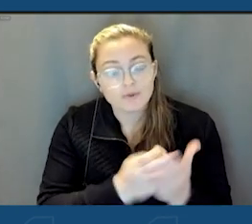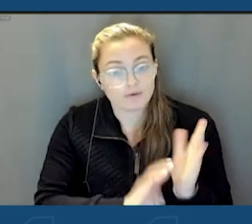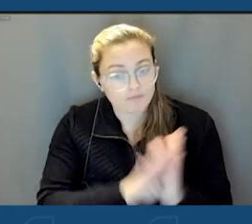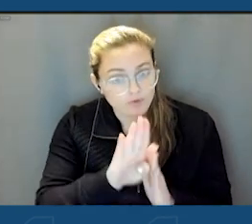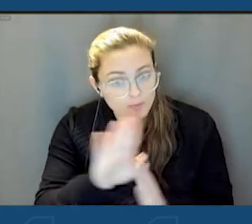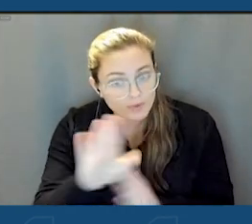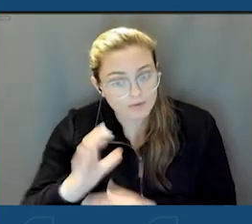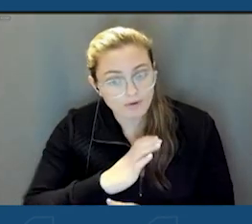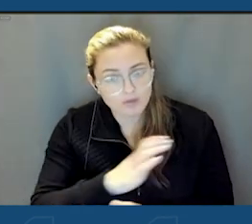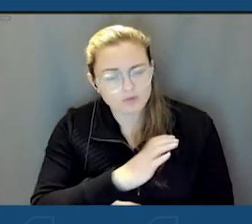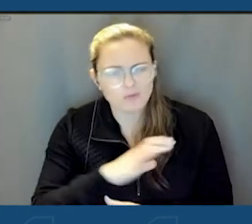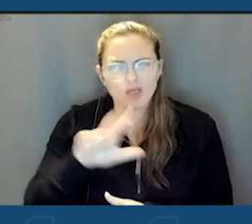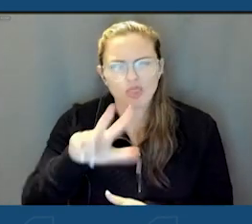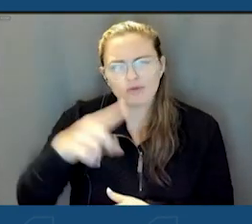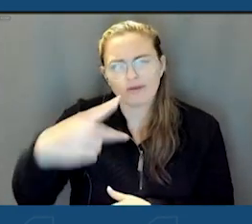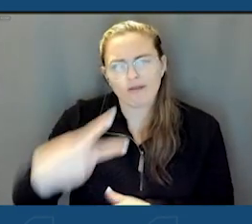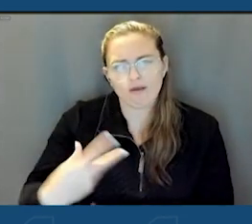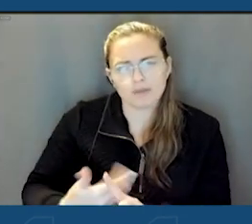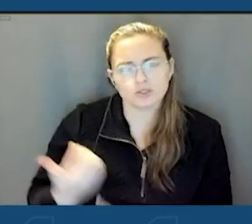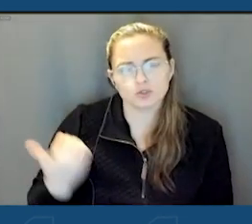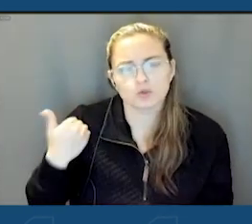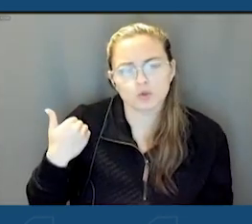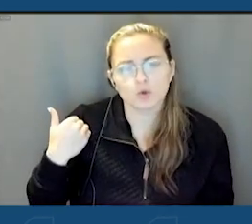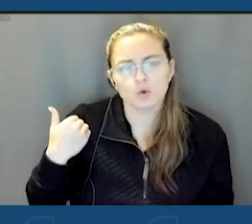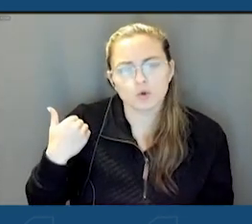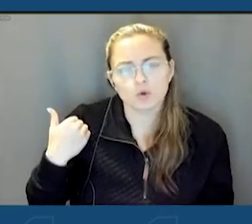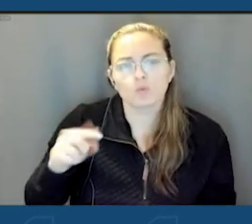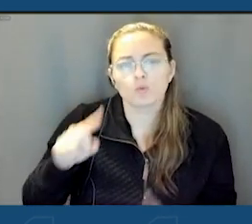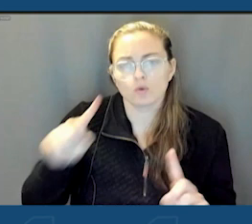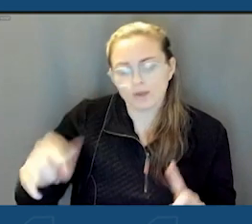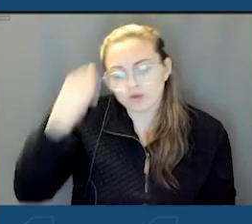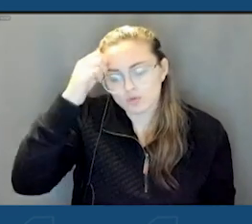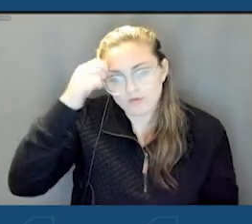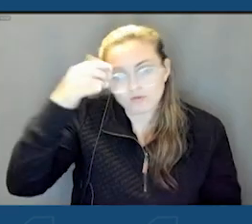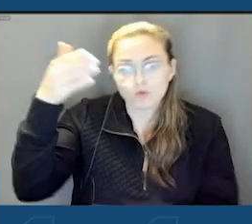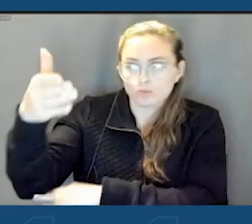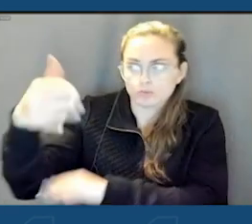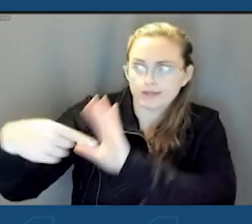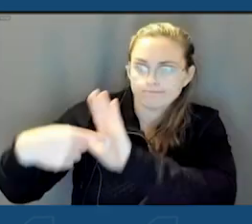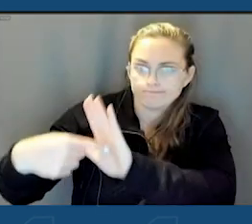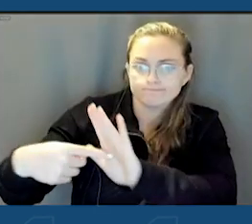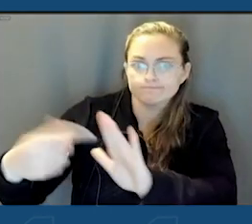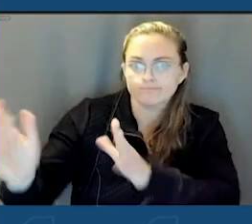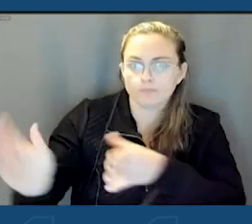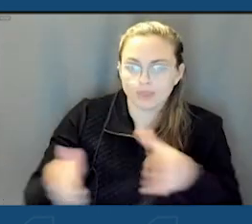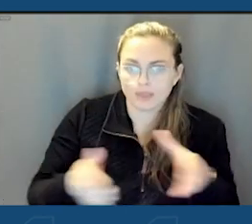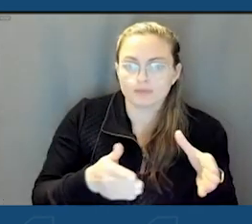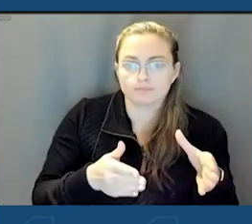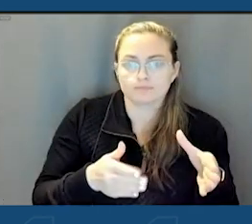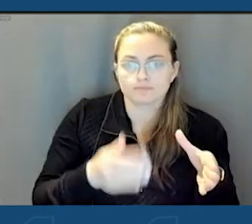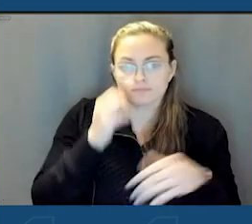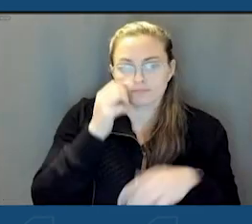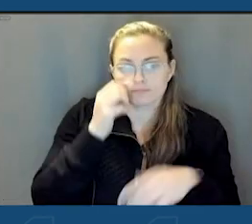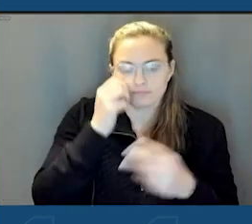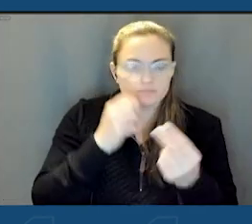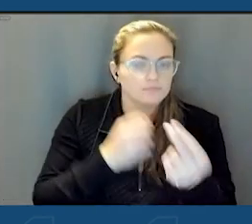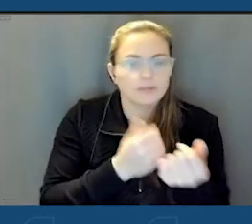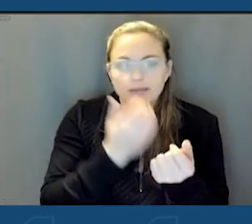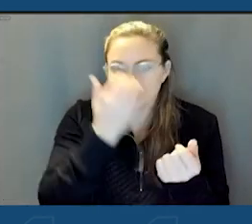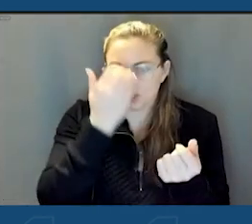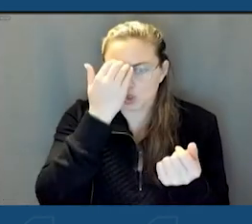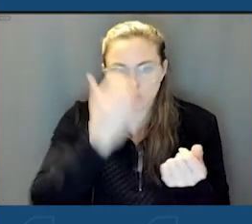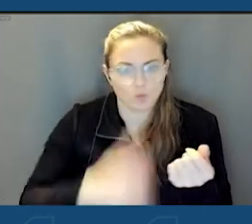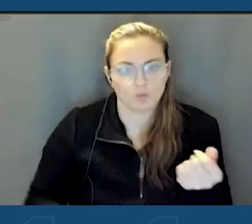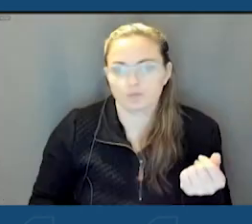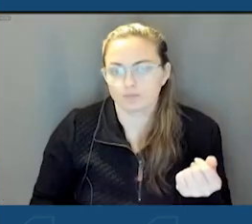it was about three and a half months ago that we went out to Buffalo to present our plan. And, uh, we immediately knew that,